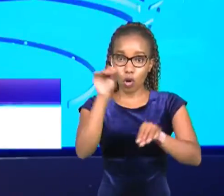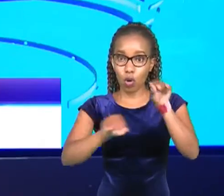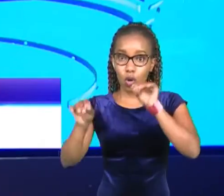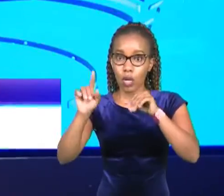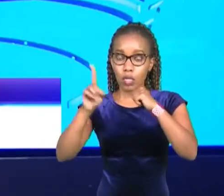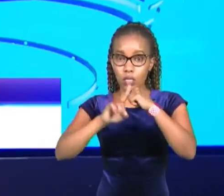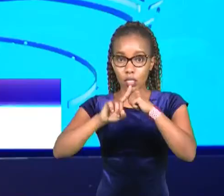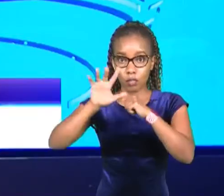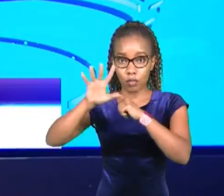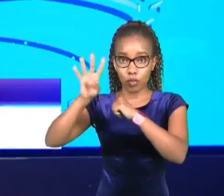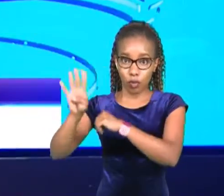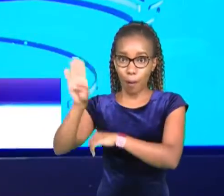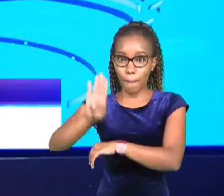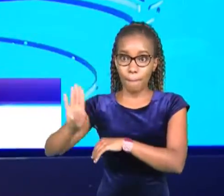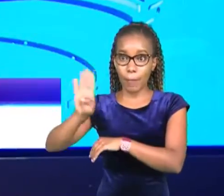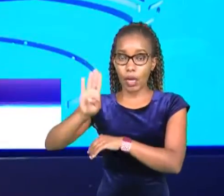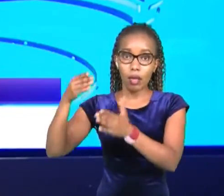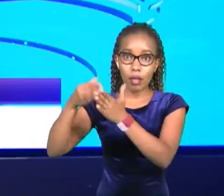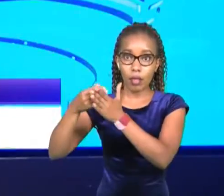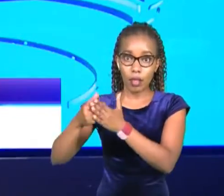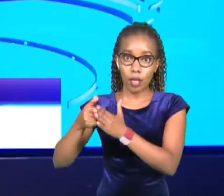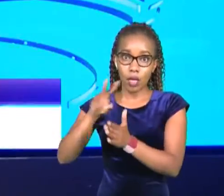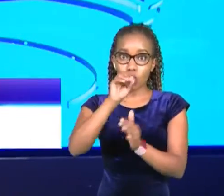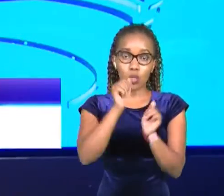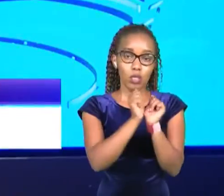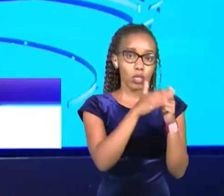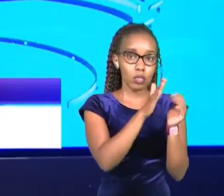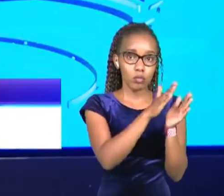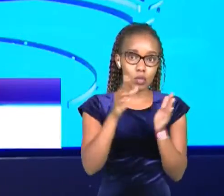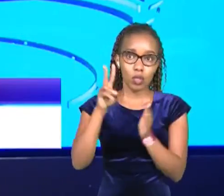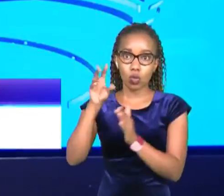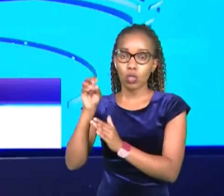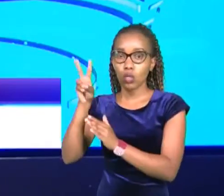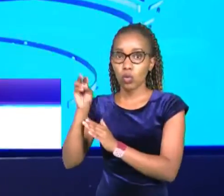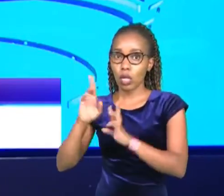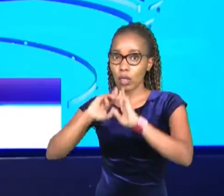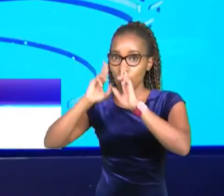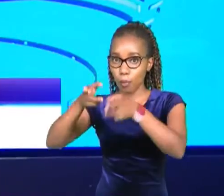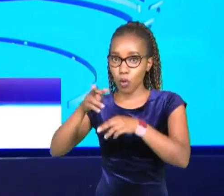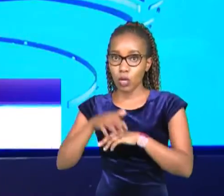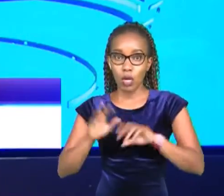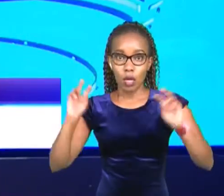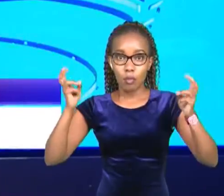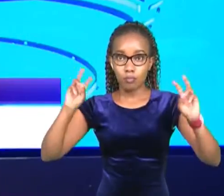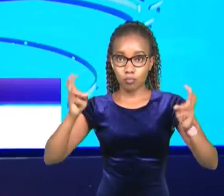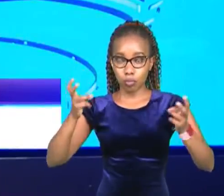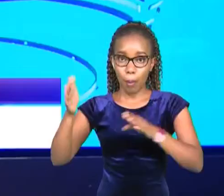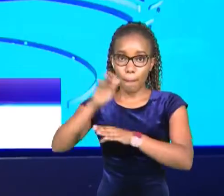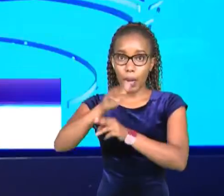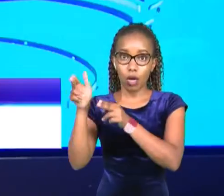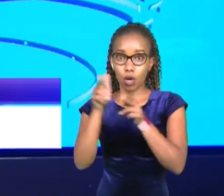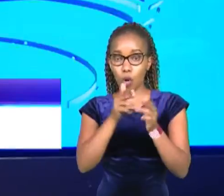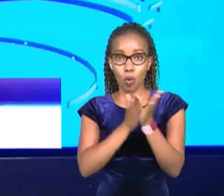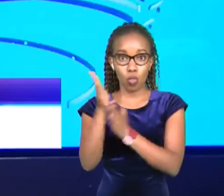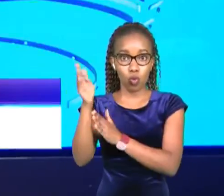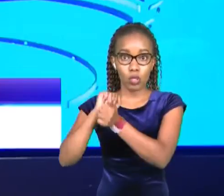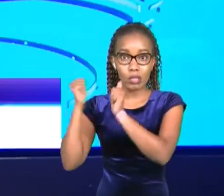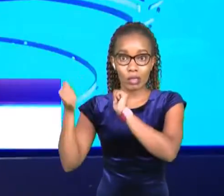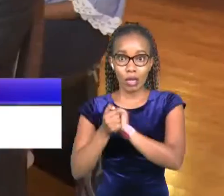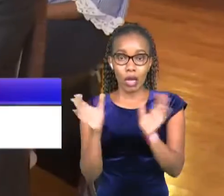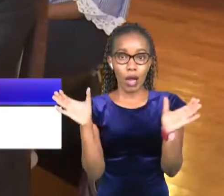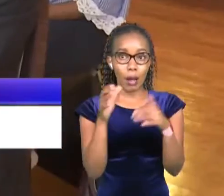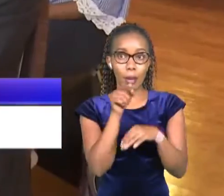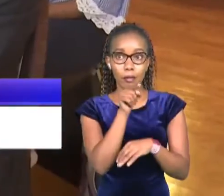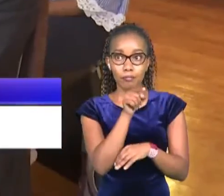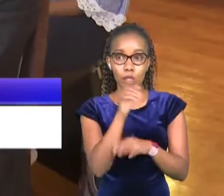economy in the financial year. 2019-2020, in the report whose theme is Resilience Through Transition, the company seeks